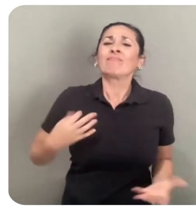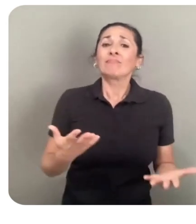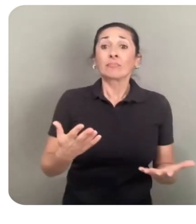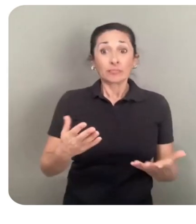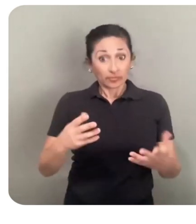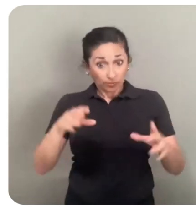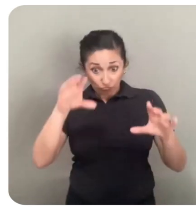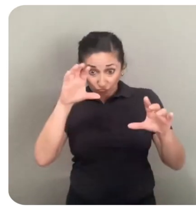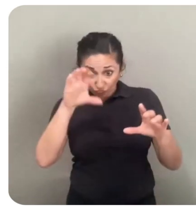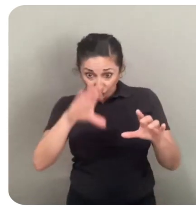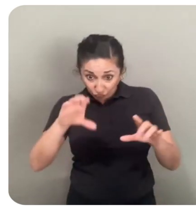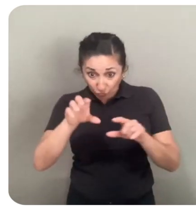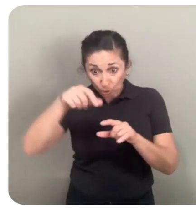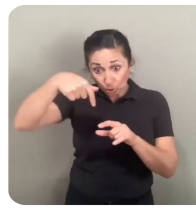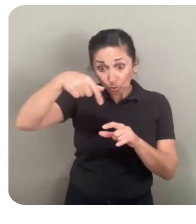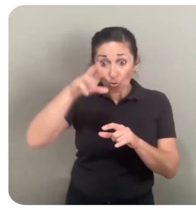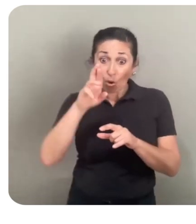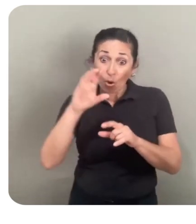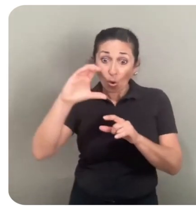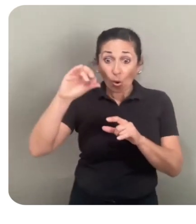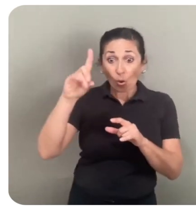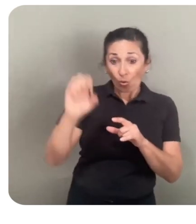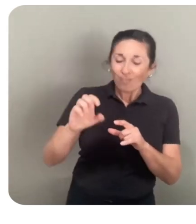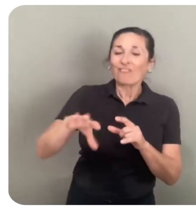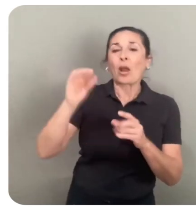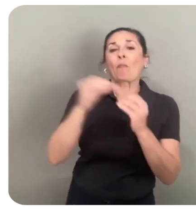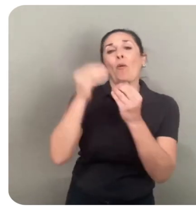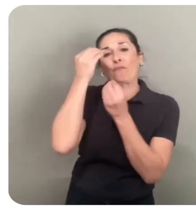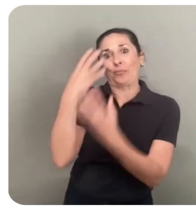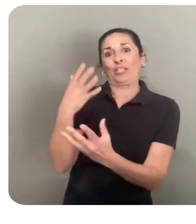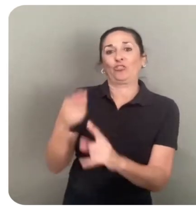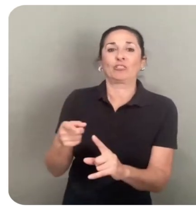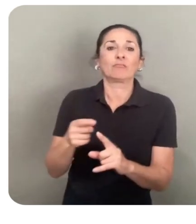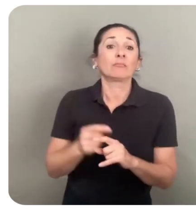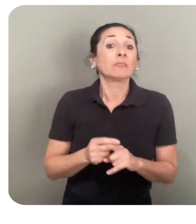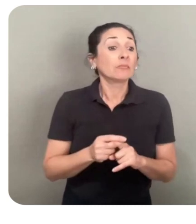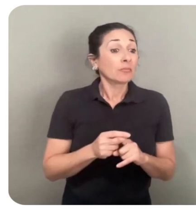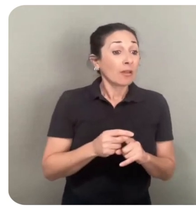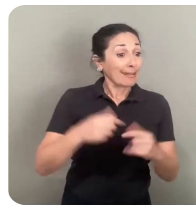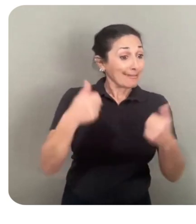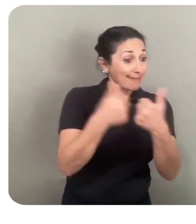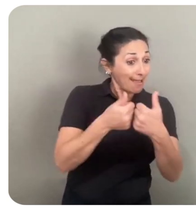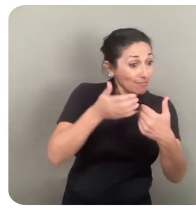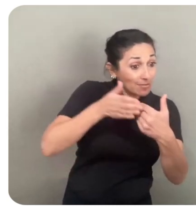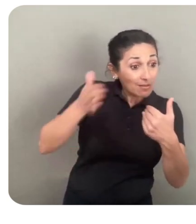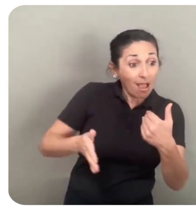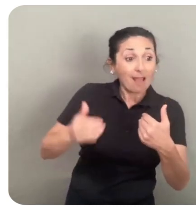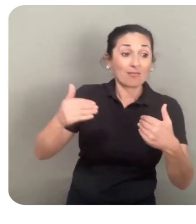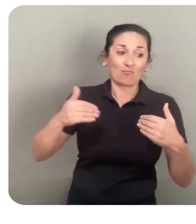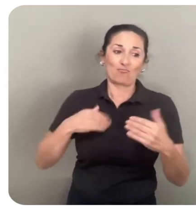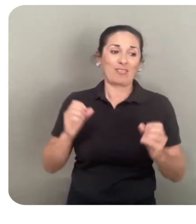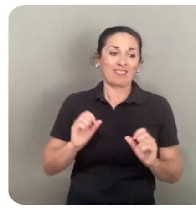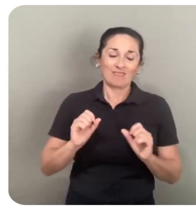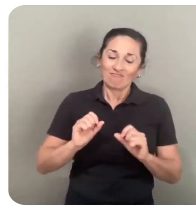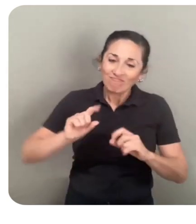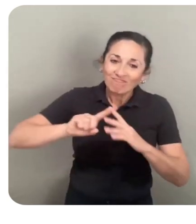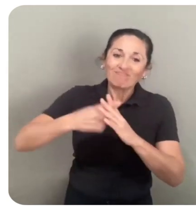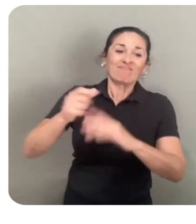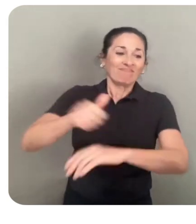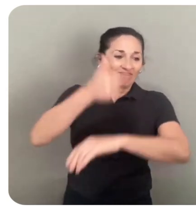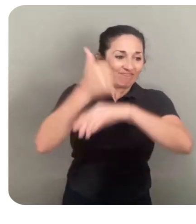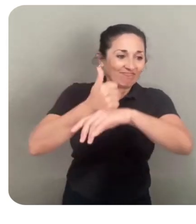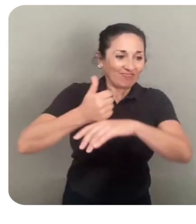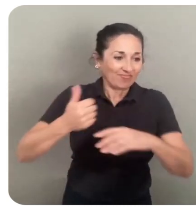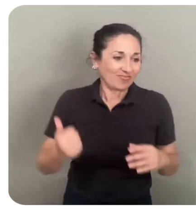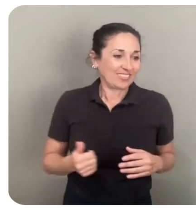by following the QR code. On the game side, we launched Project Ignition, our lightweight and rapid prototyping